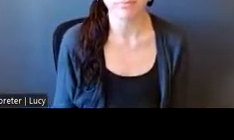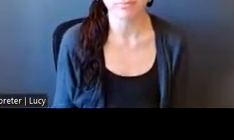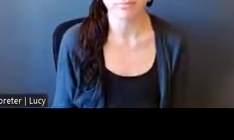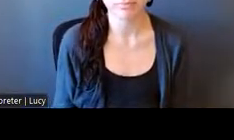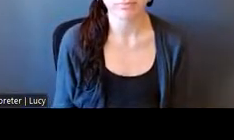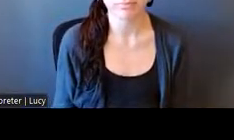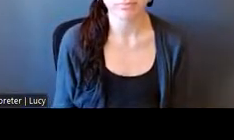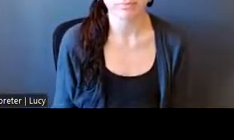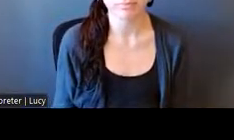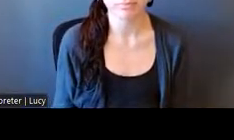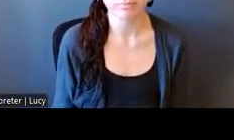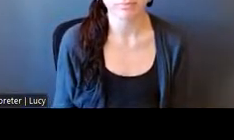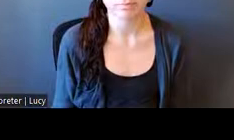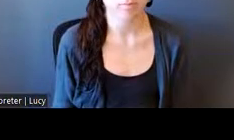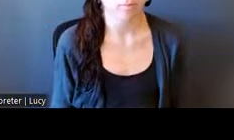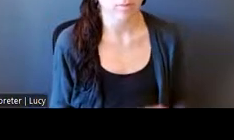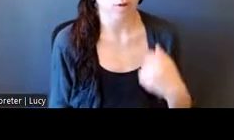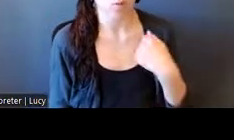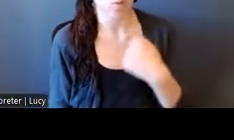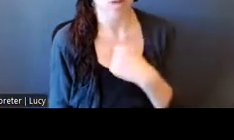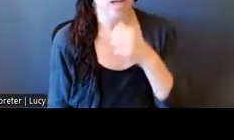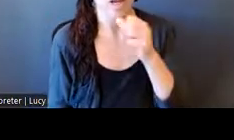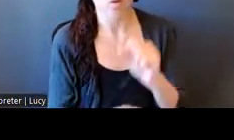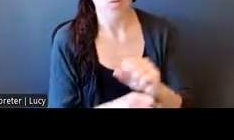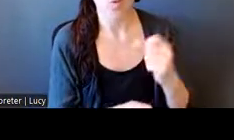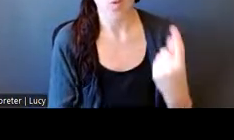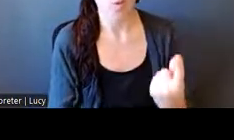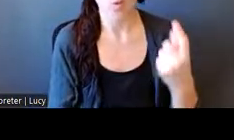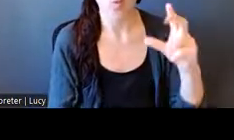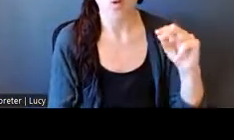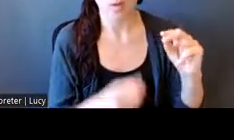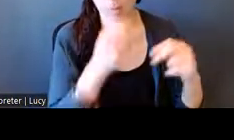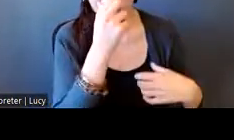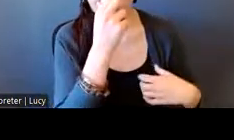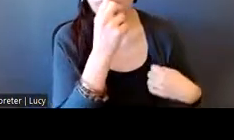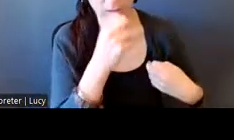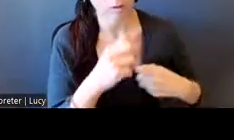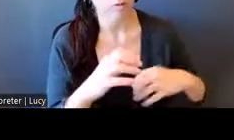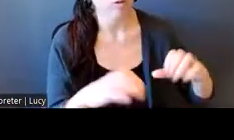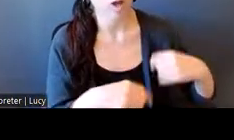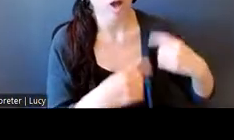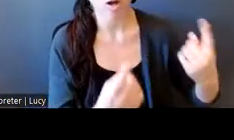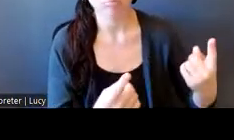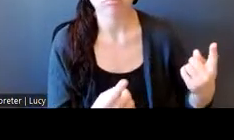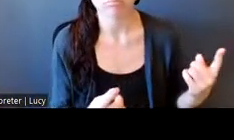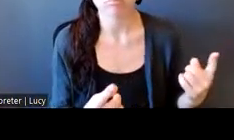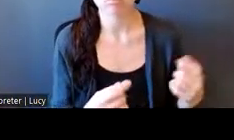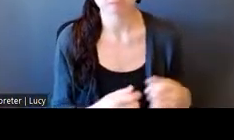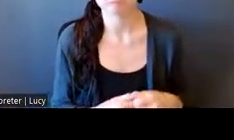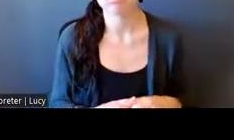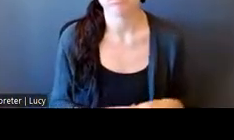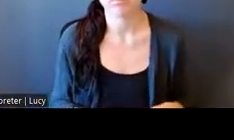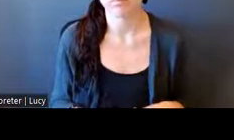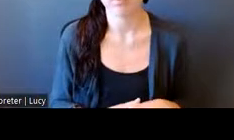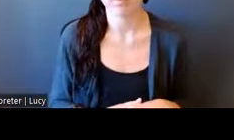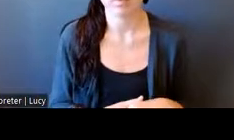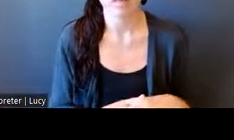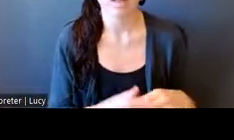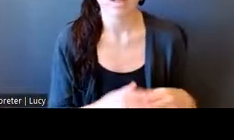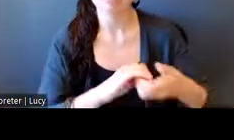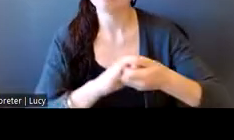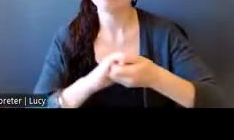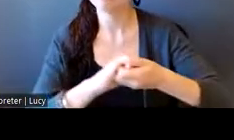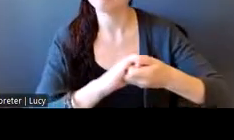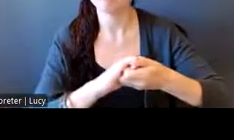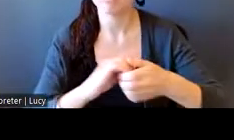We don't do anything alone. We don't do anything. Like what we have done, um, has always been collaborative approach.